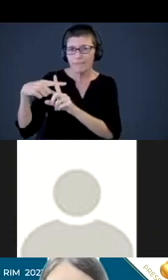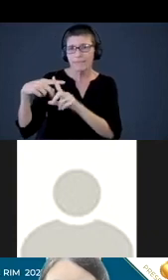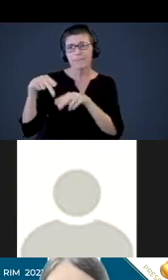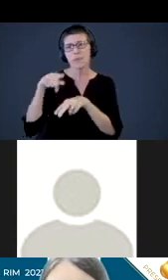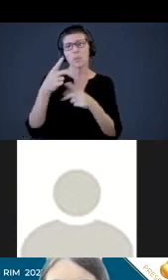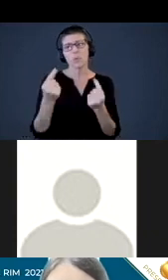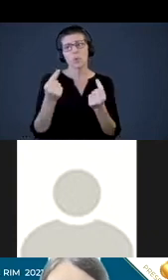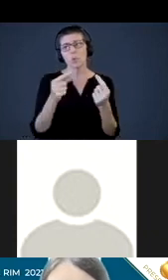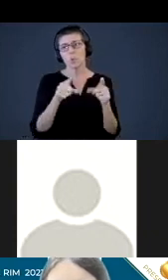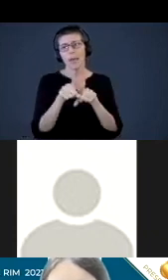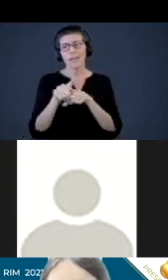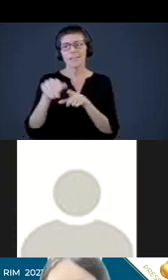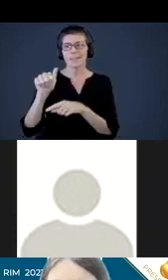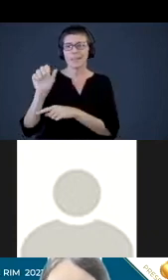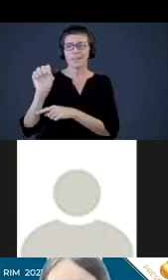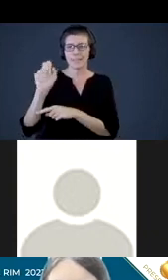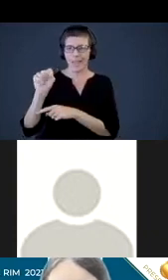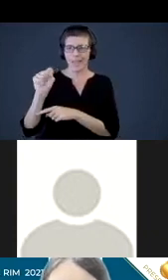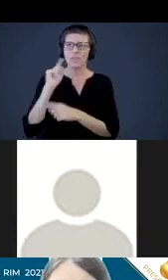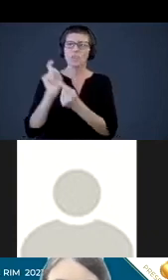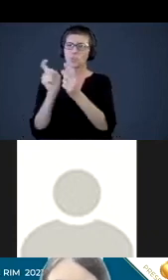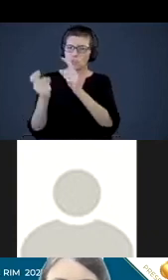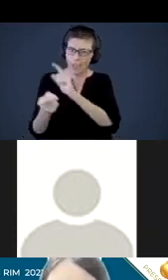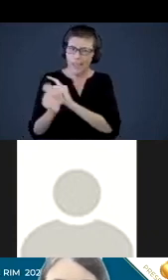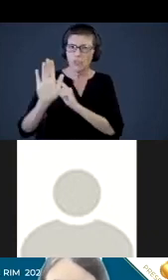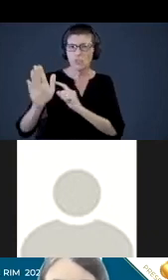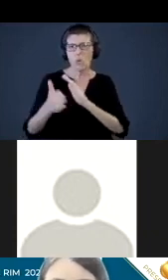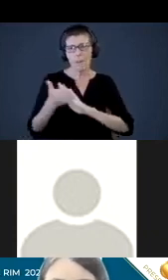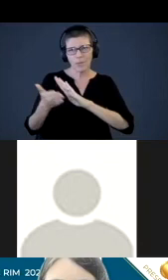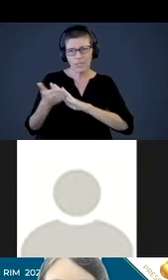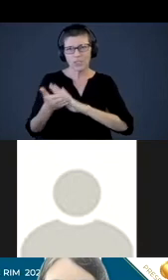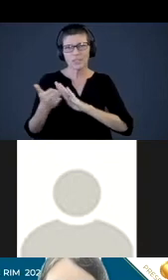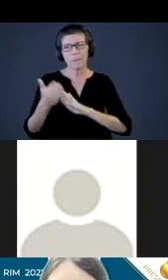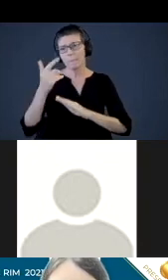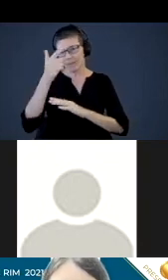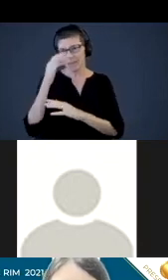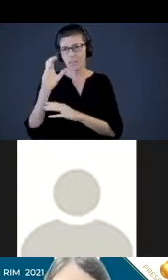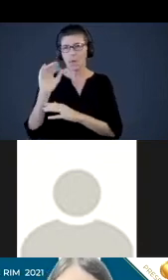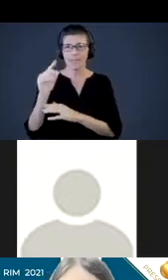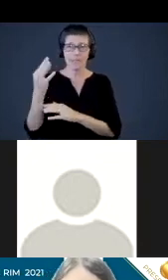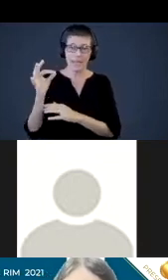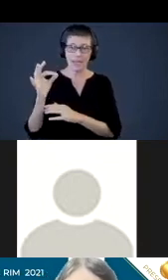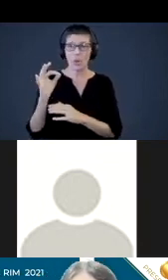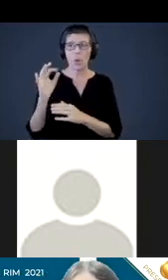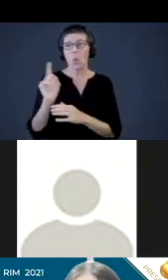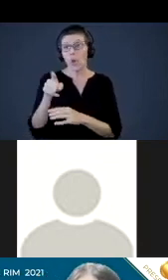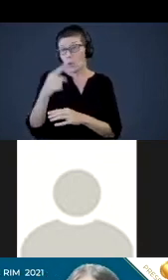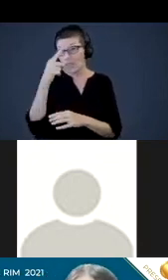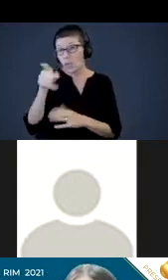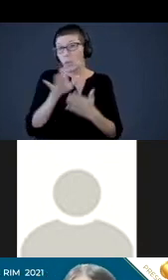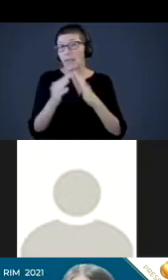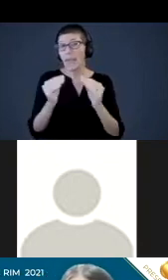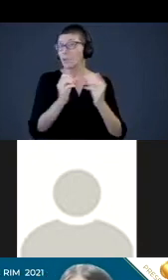as an asset to change operations because of COVID-19? Where do you think you got stronger in the end?